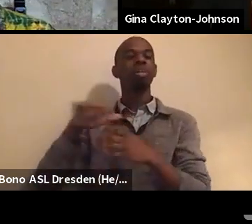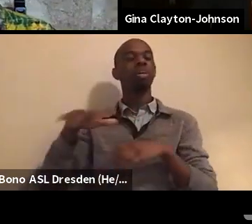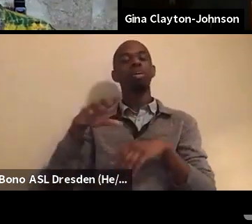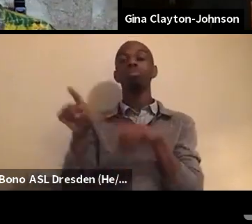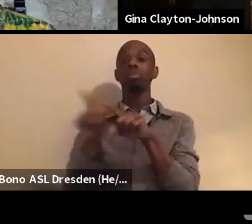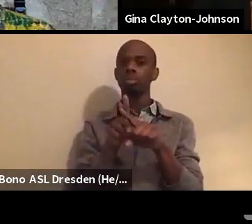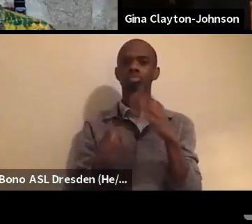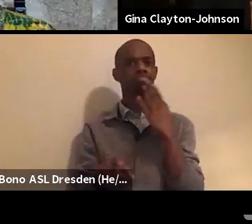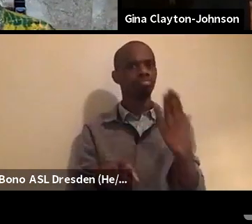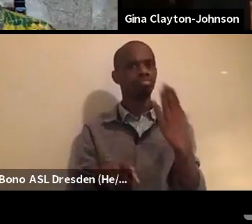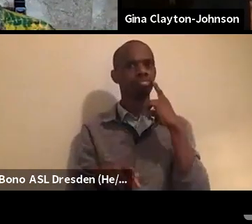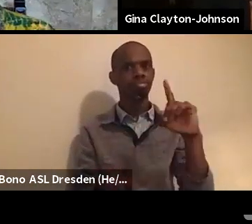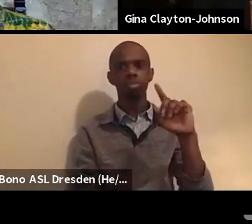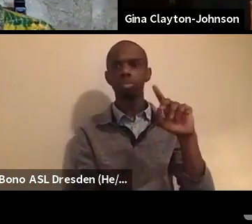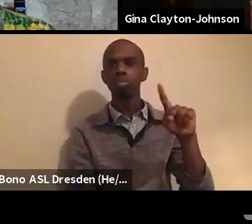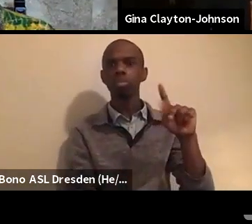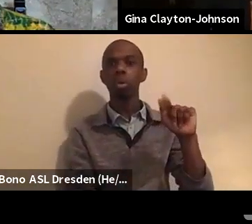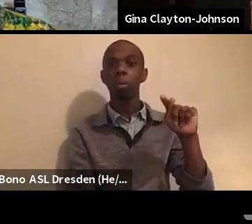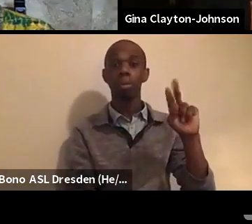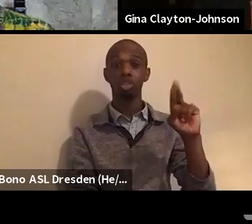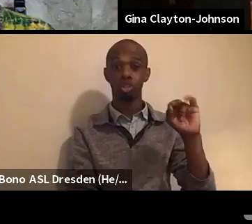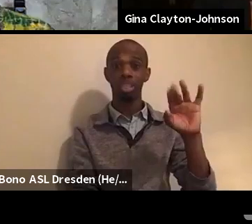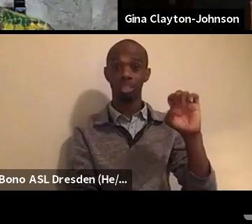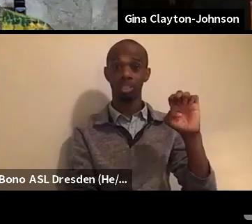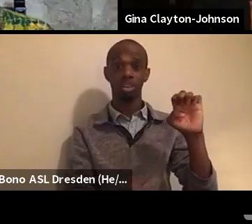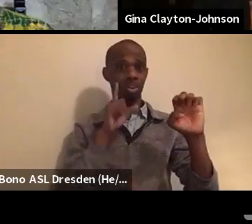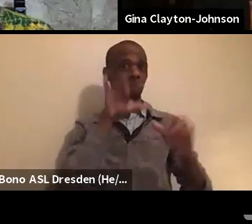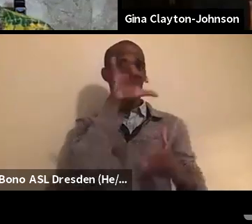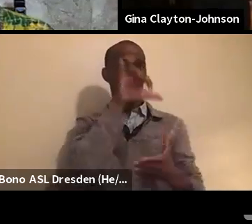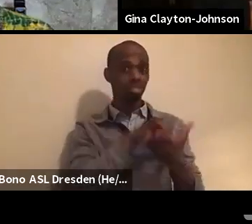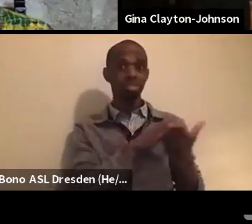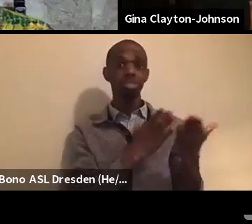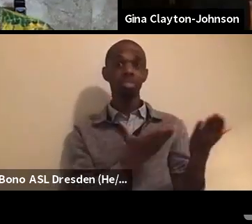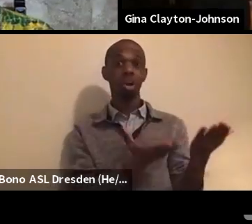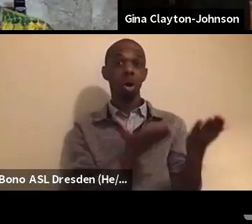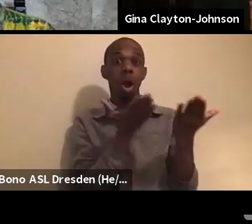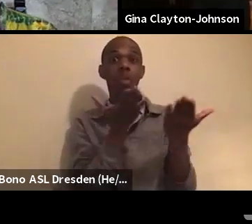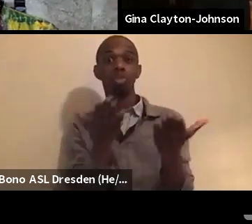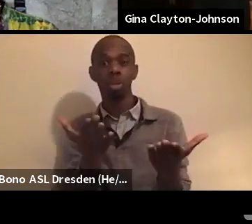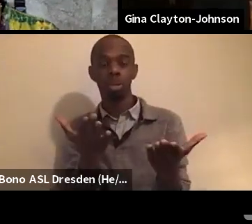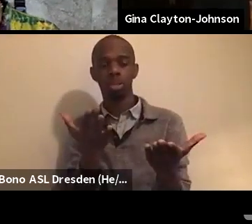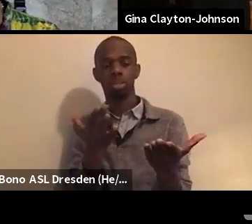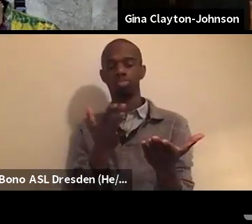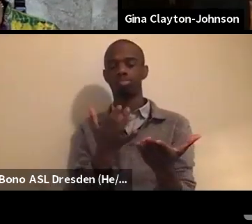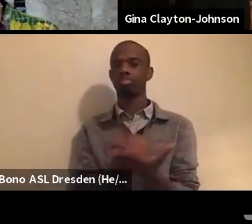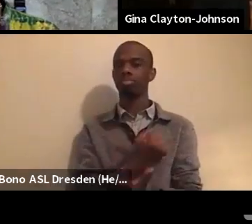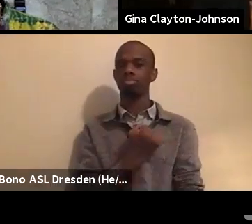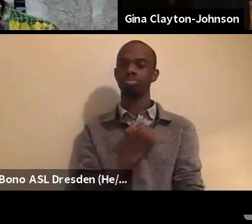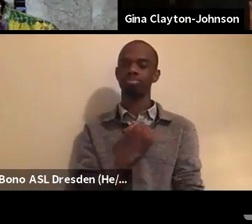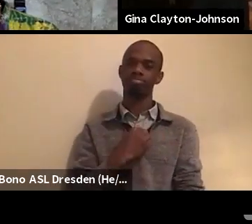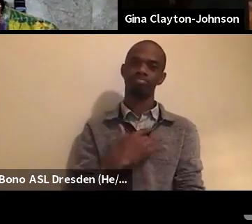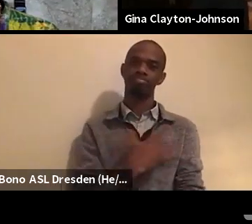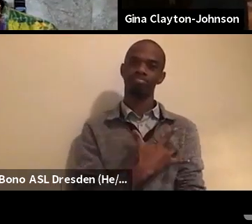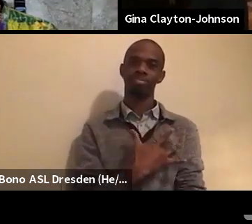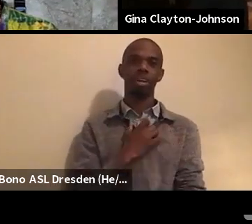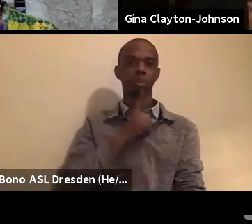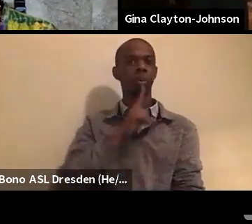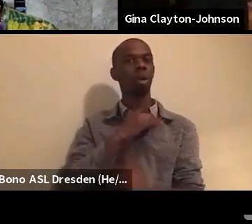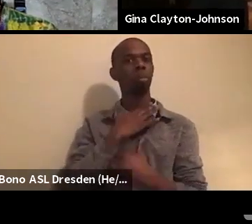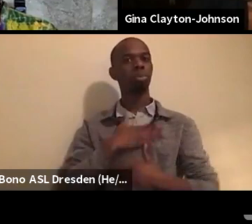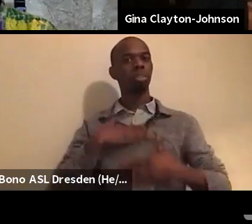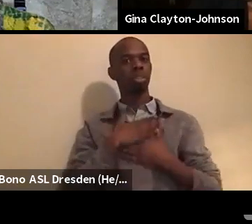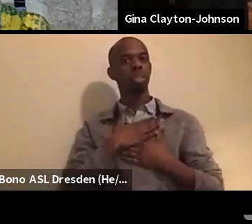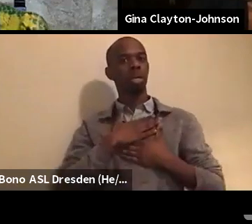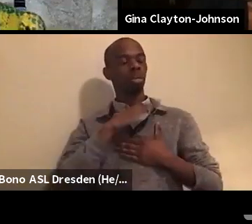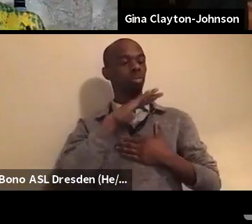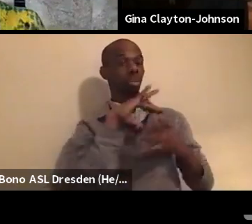that offering. I really appreciate the way in which you not only have vision for our